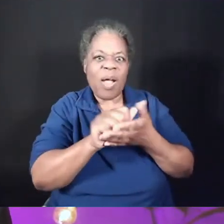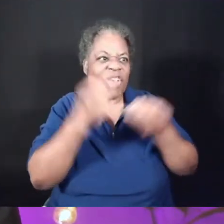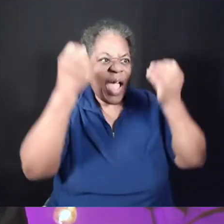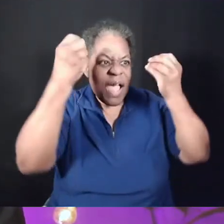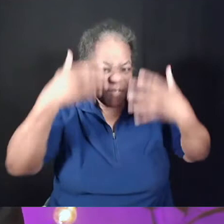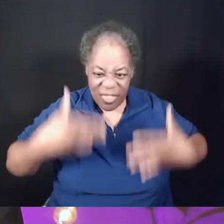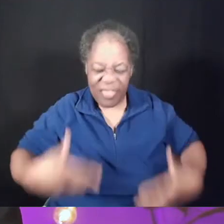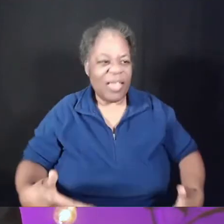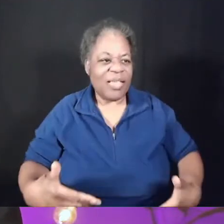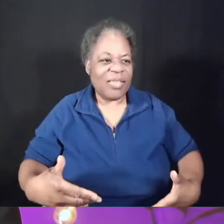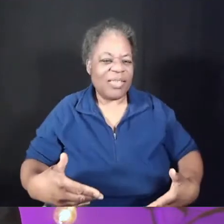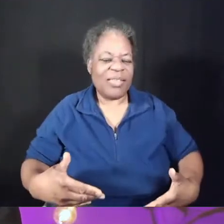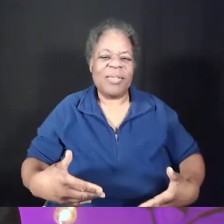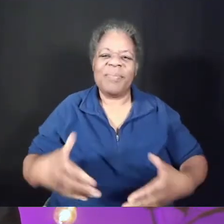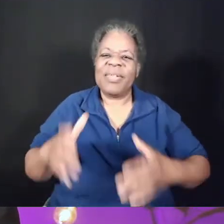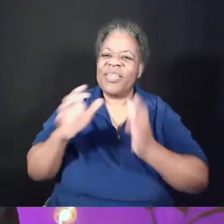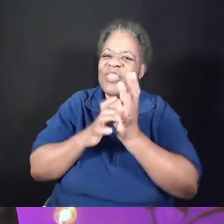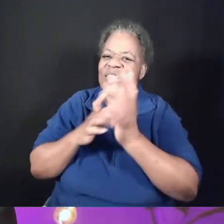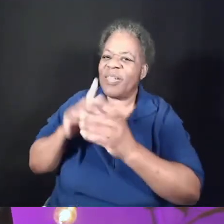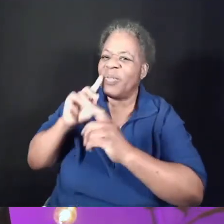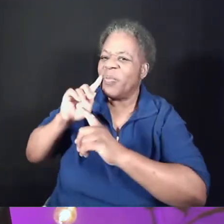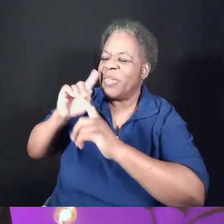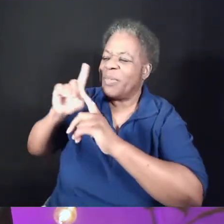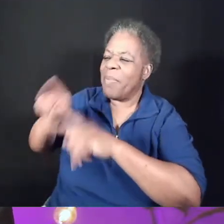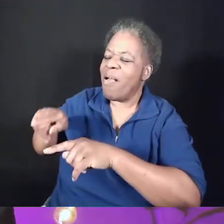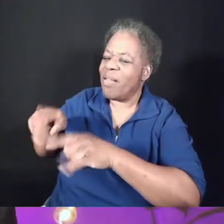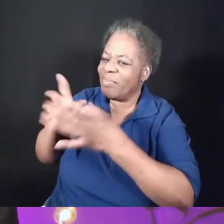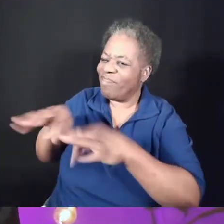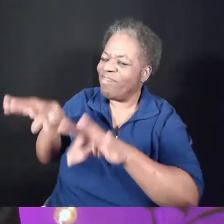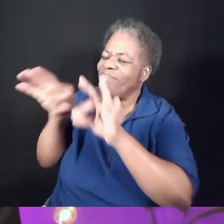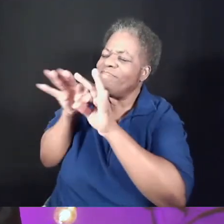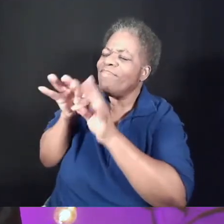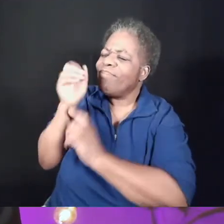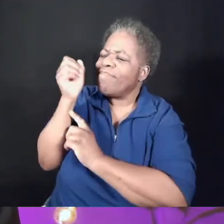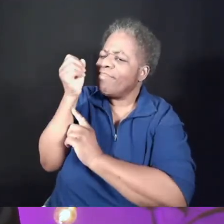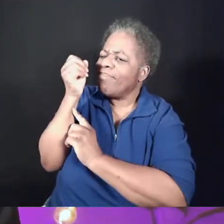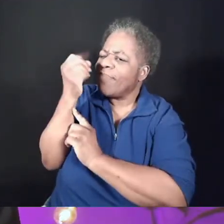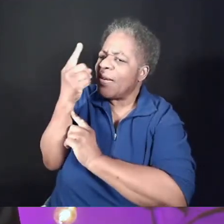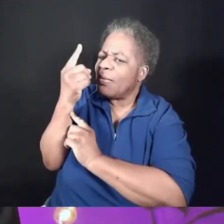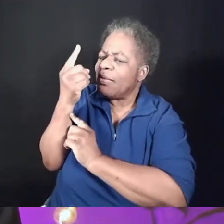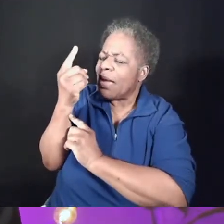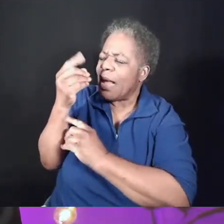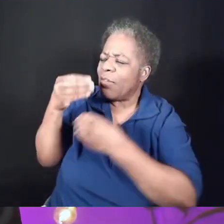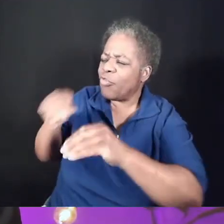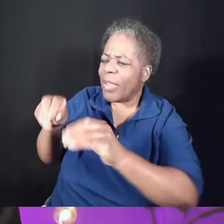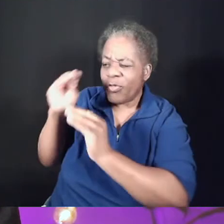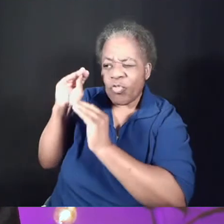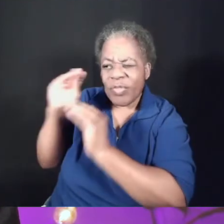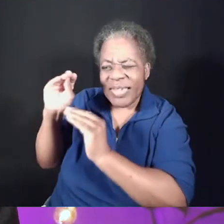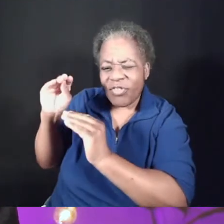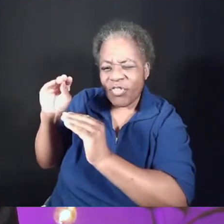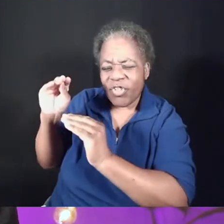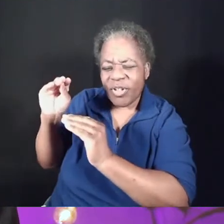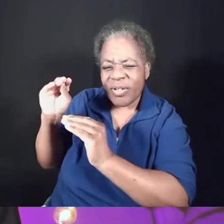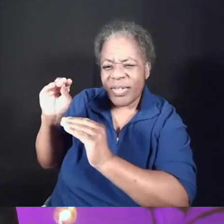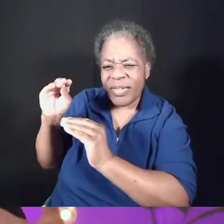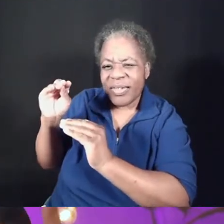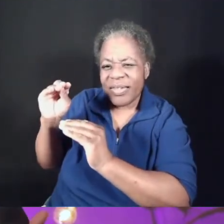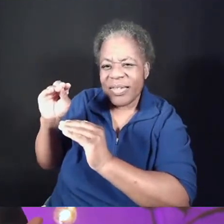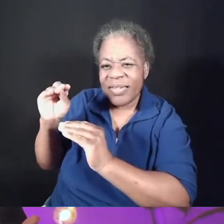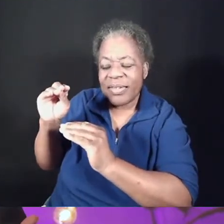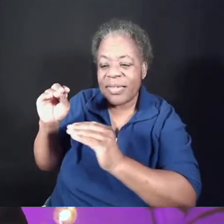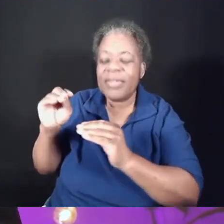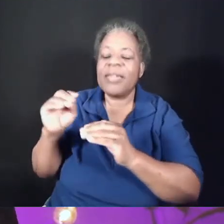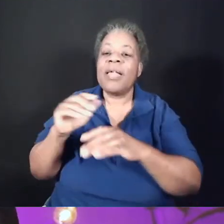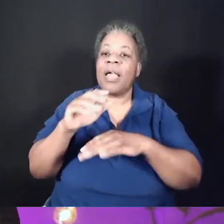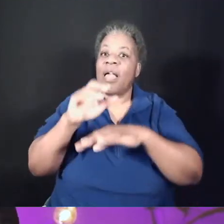Jesus' response here is, I think, critical for understanding what he is trying to teach his disciples. The custom of the day was that if you